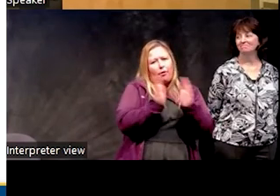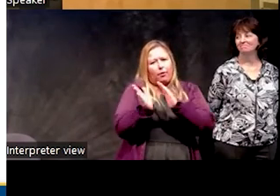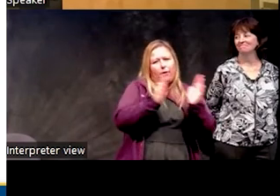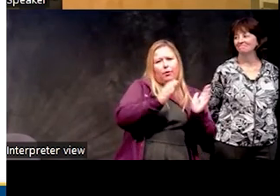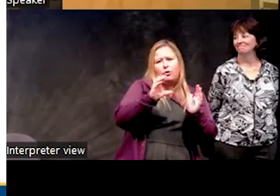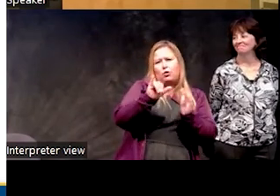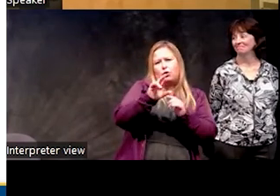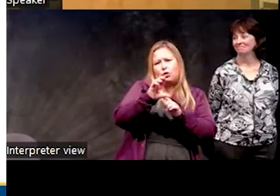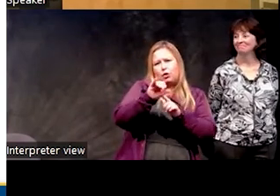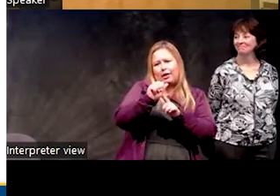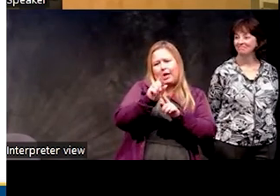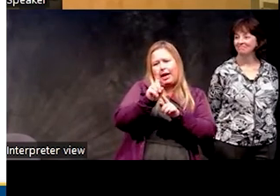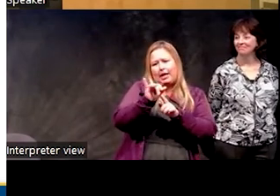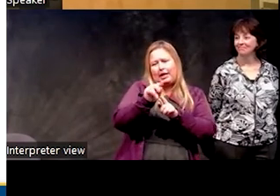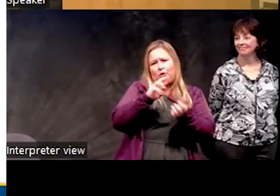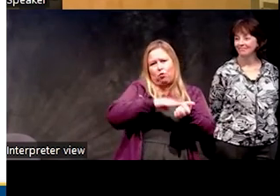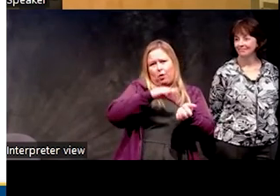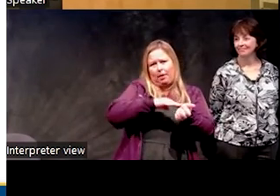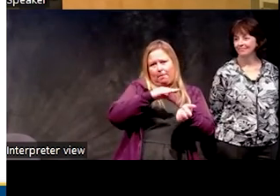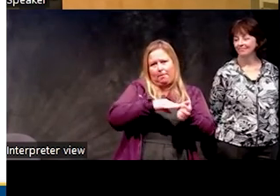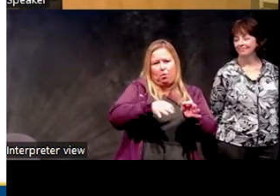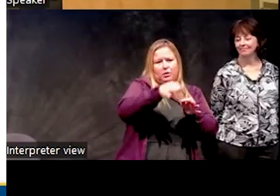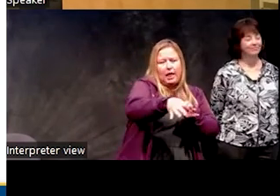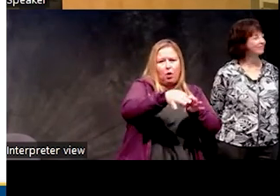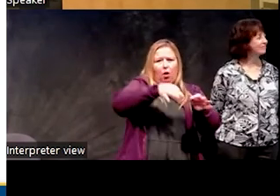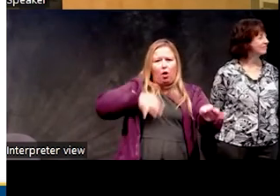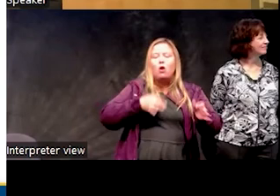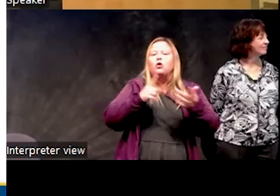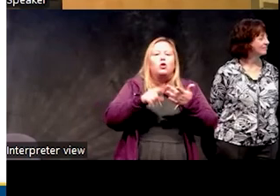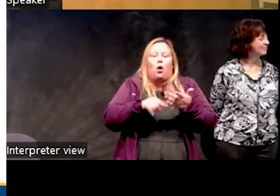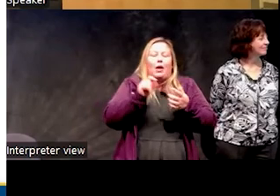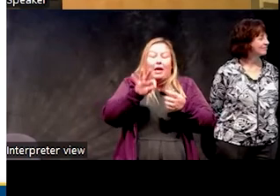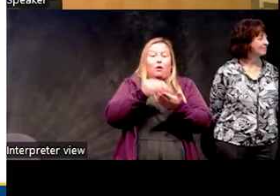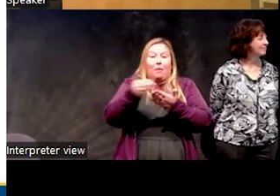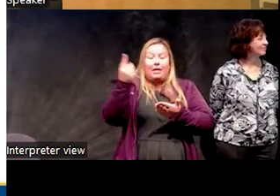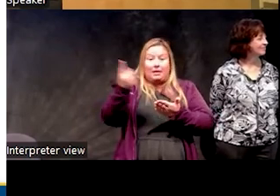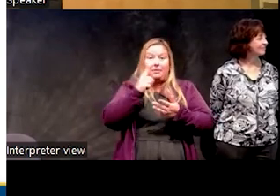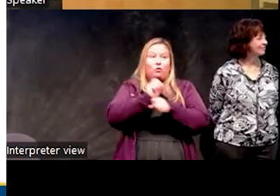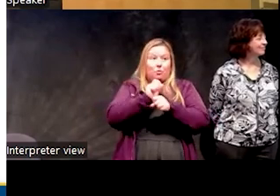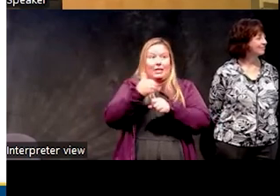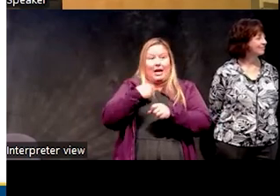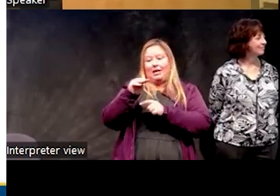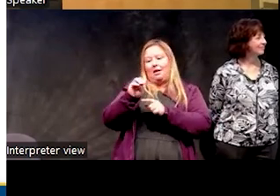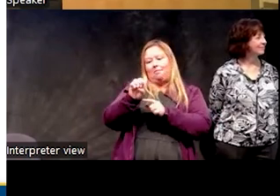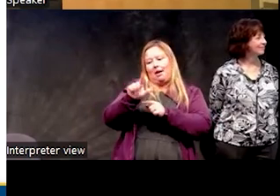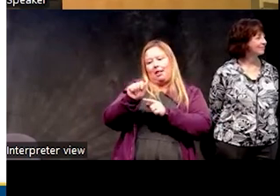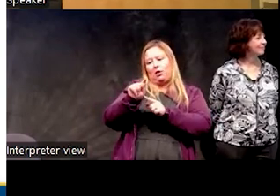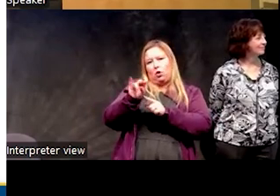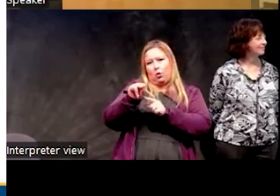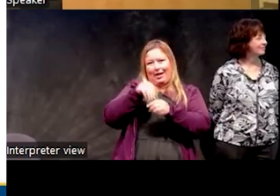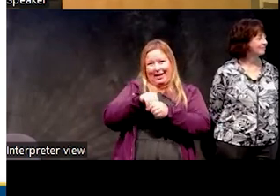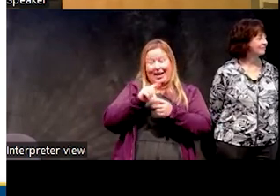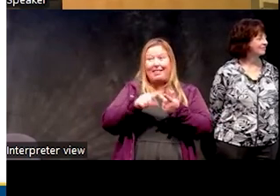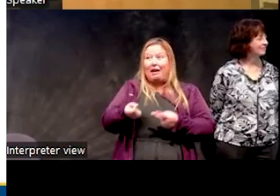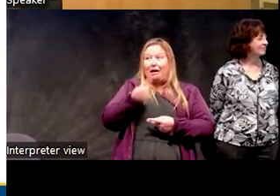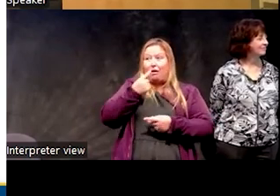hour later, it will delay your circadian rhythm by two or three hours. So if you're actually buying something that actually has melatonin in it, and you're taking